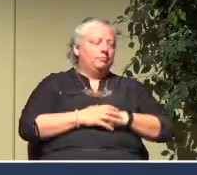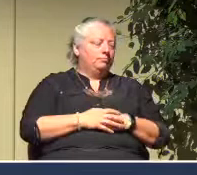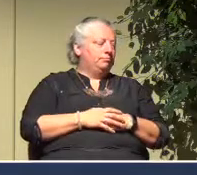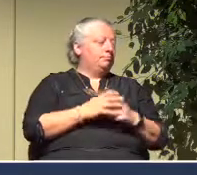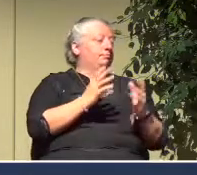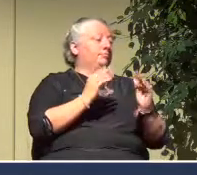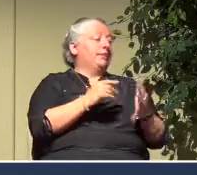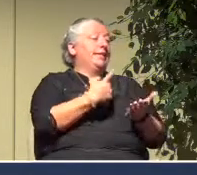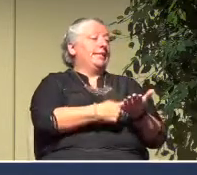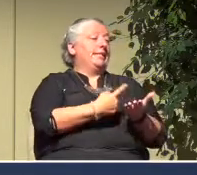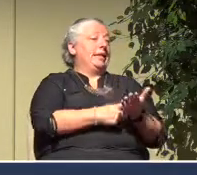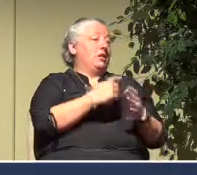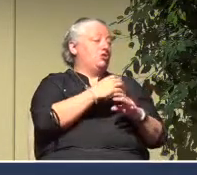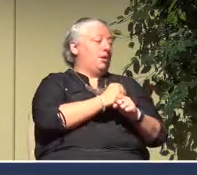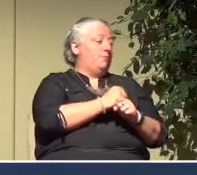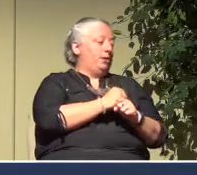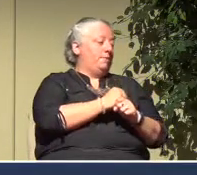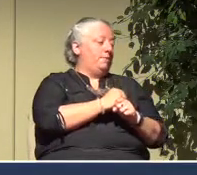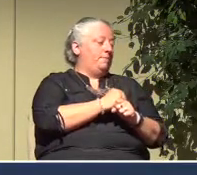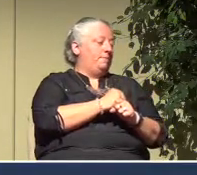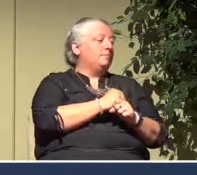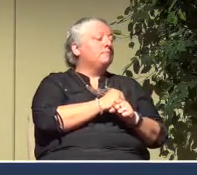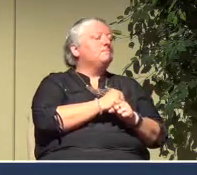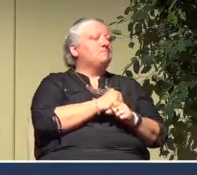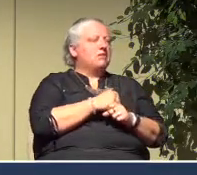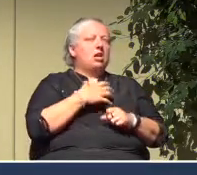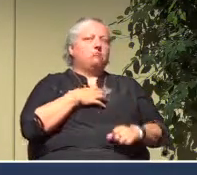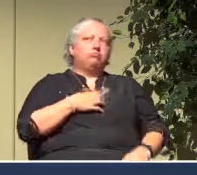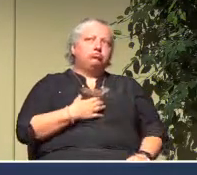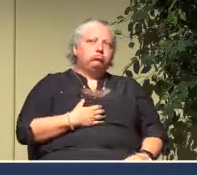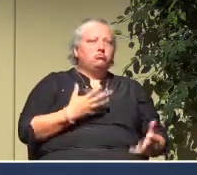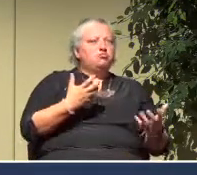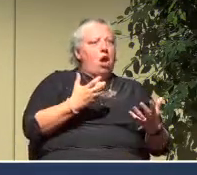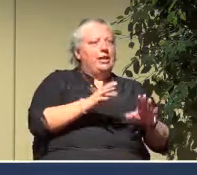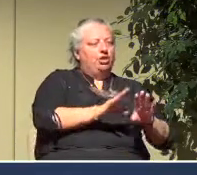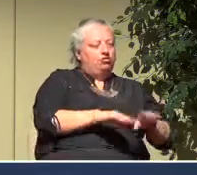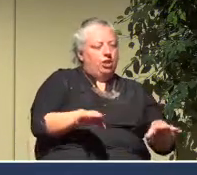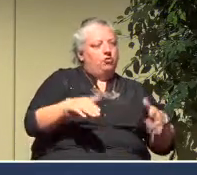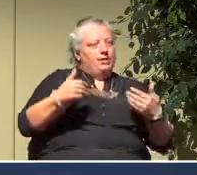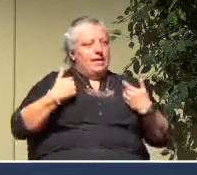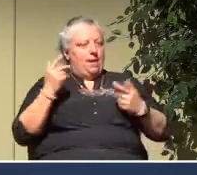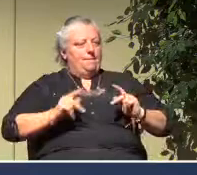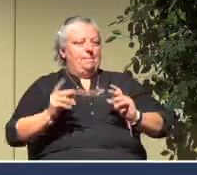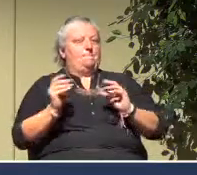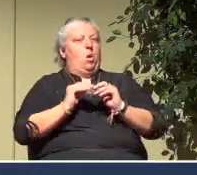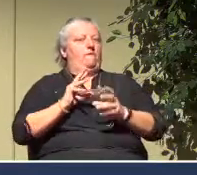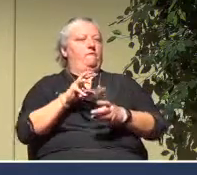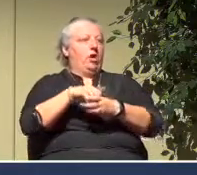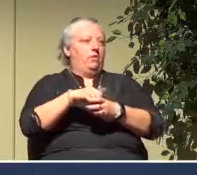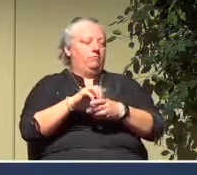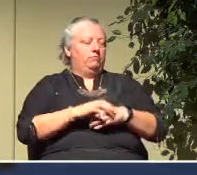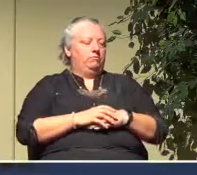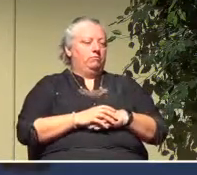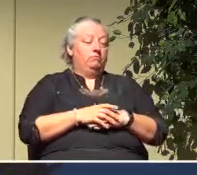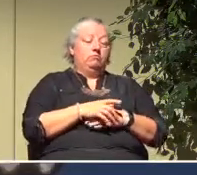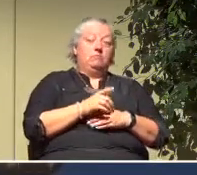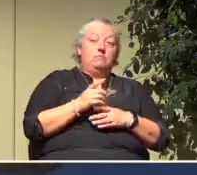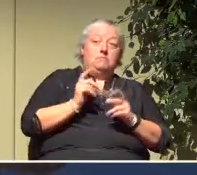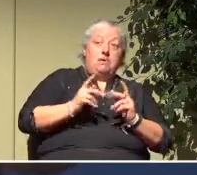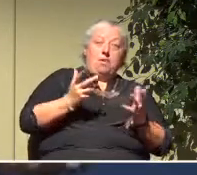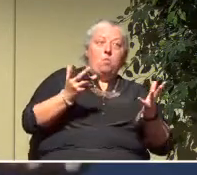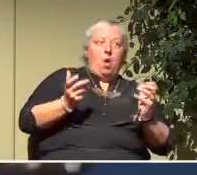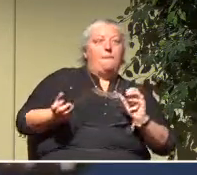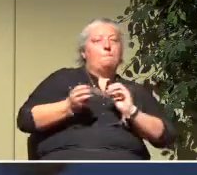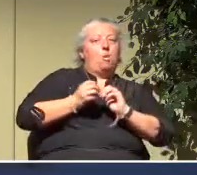desire was expressed for our children and youth to be more involved in worship. There was a desire for more sharing of testimonies and